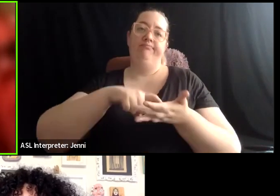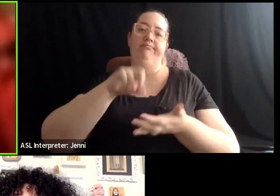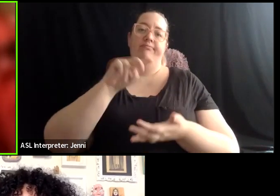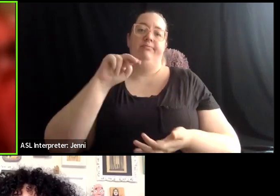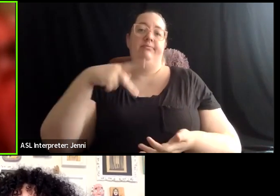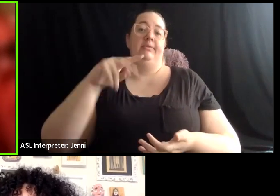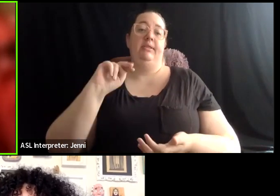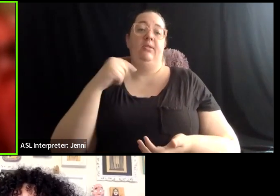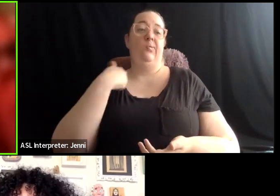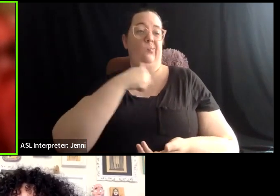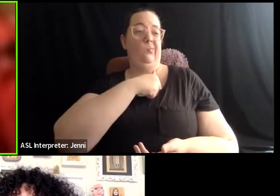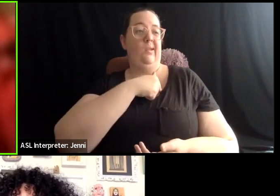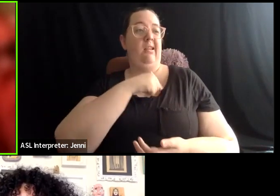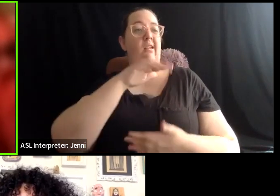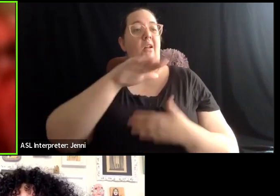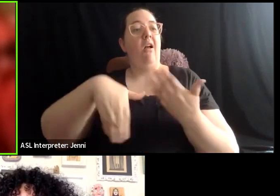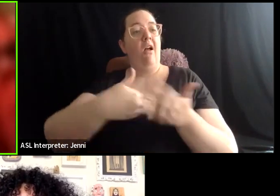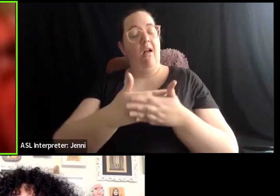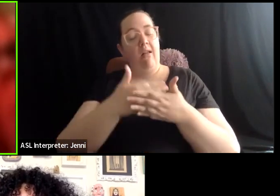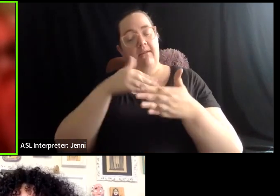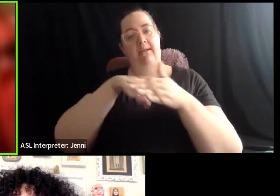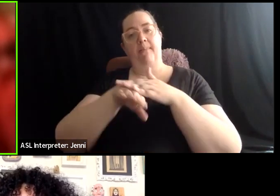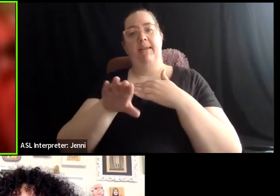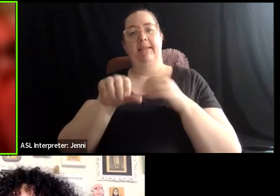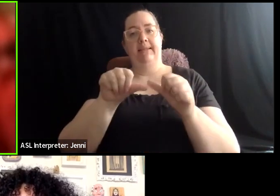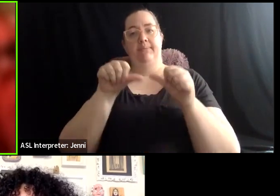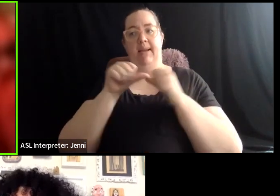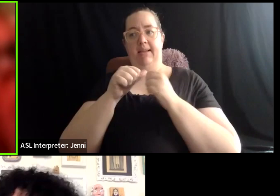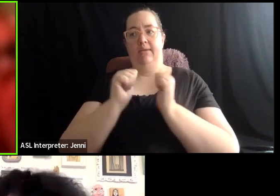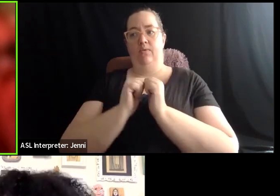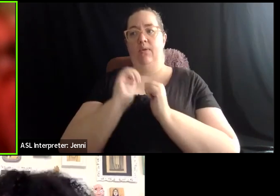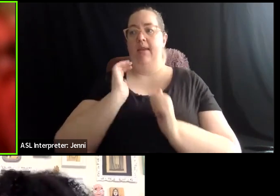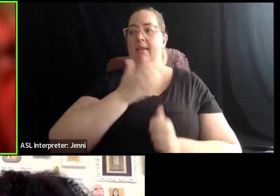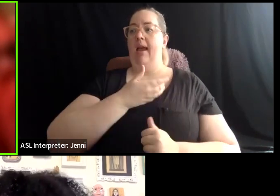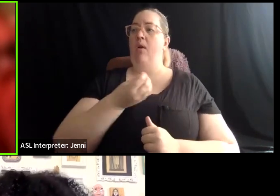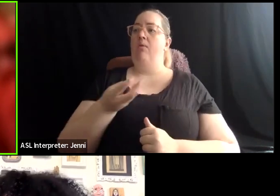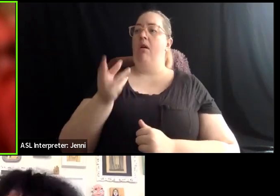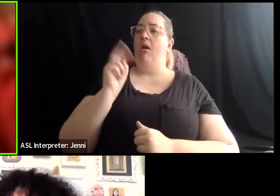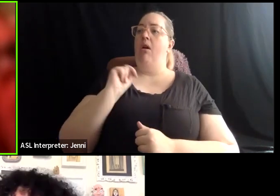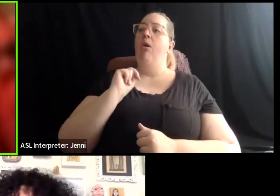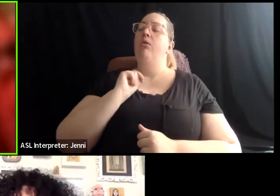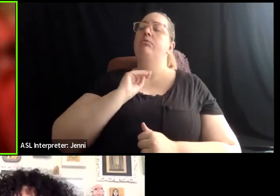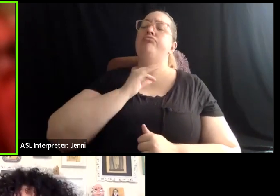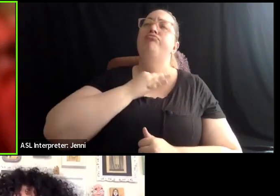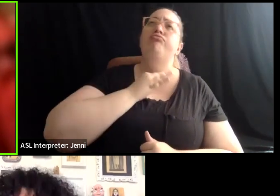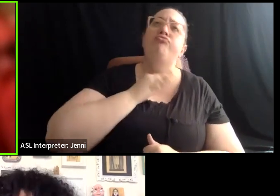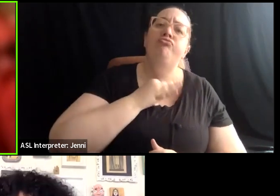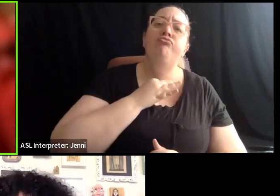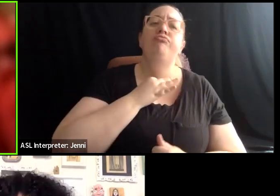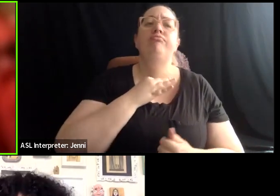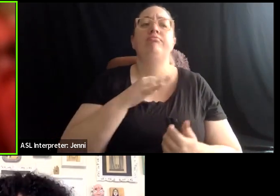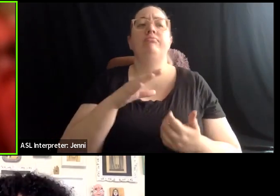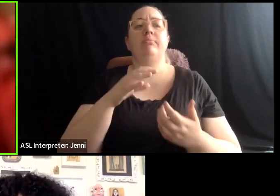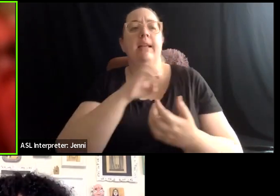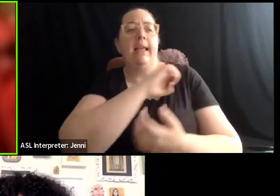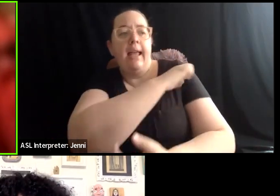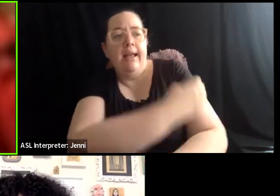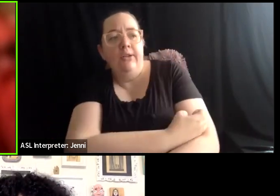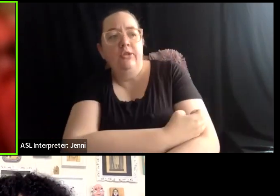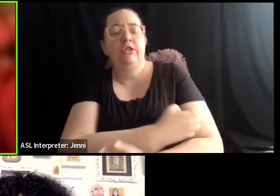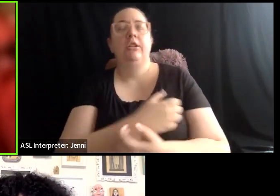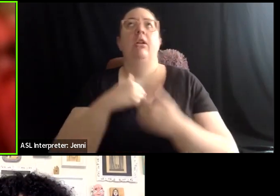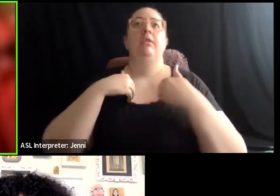we are all entering this space with our own mix of curiosity, energy, exhaustion,